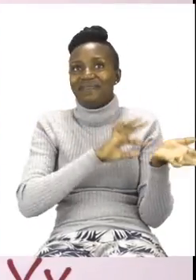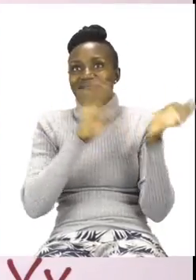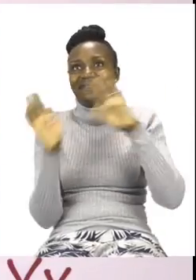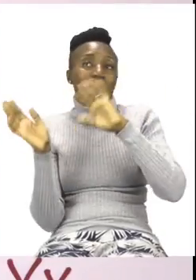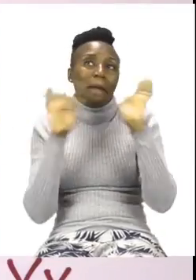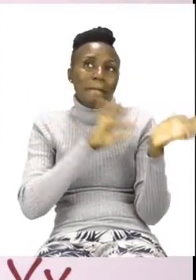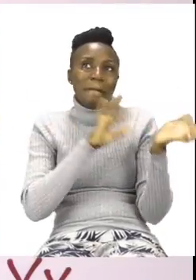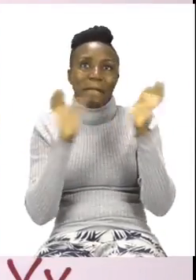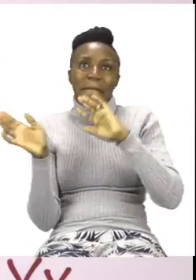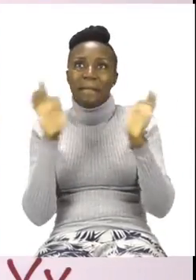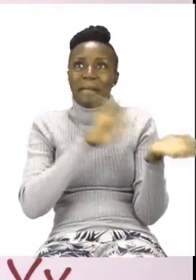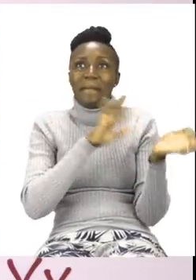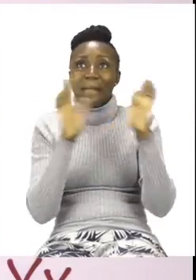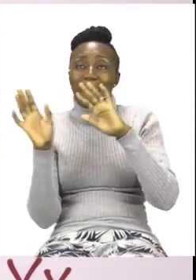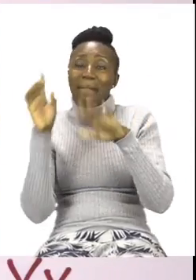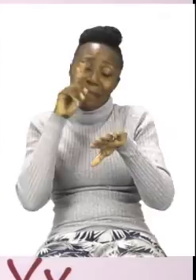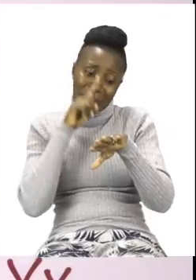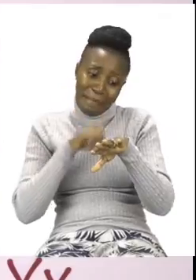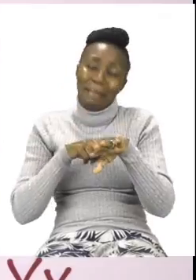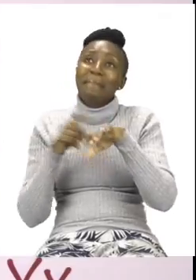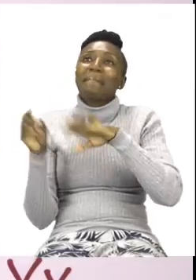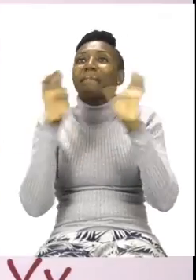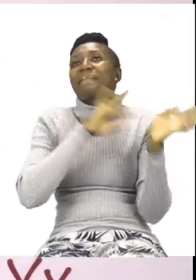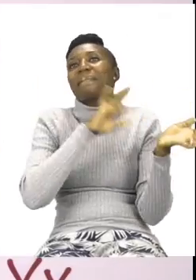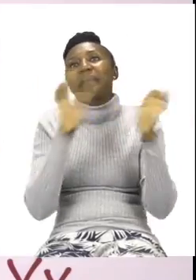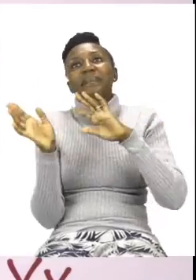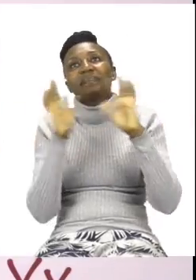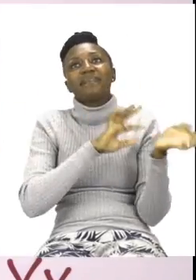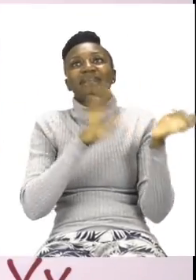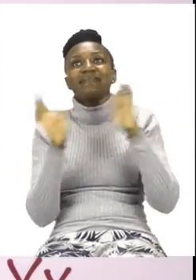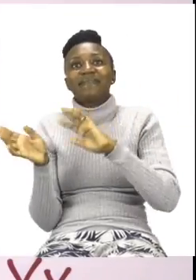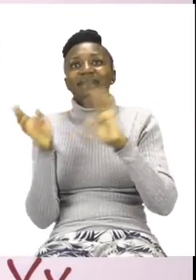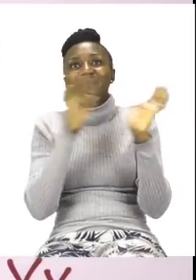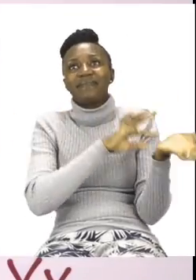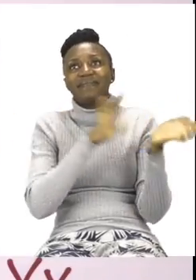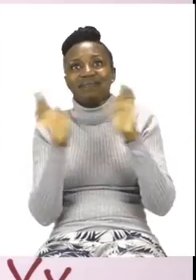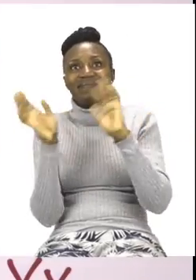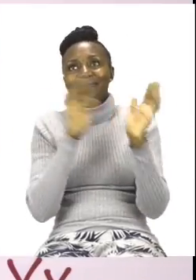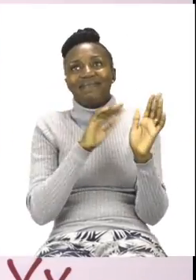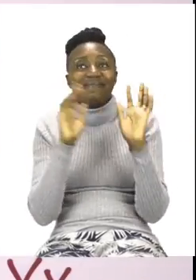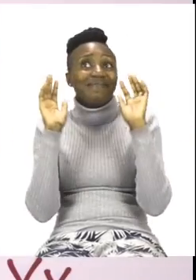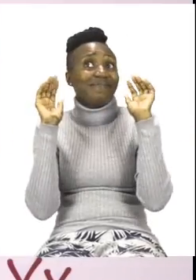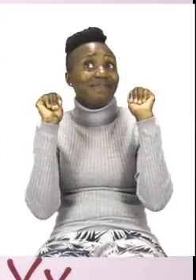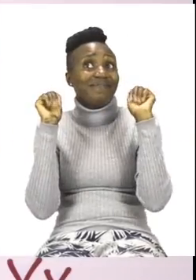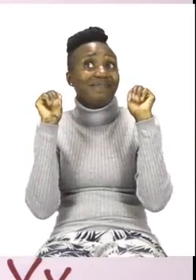goodbye. It's time to say goodbye.